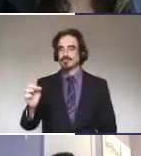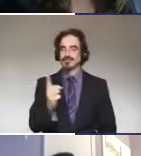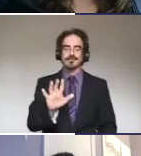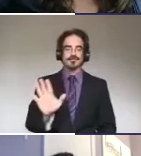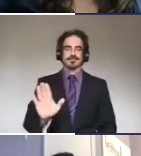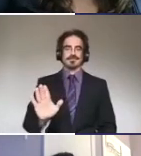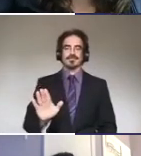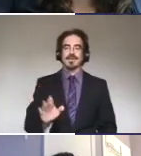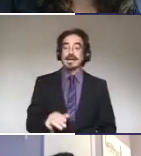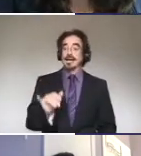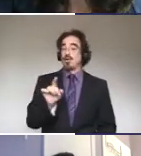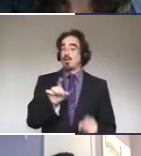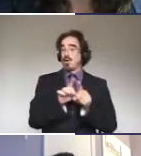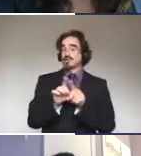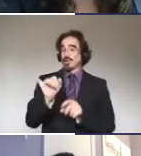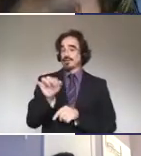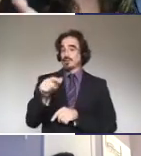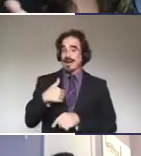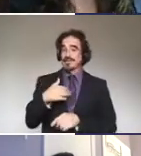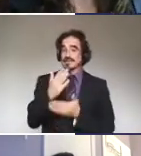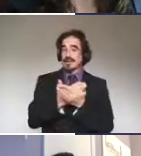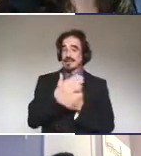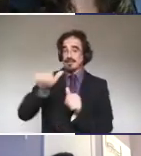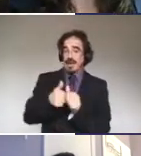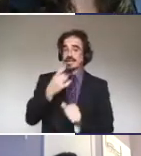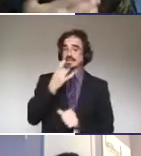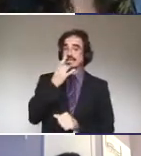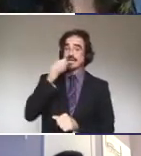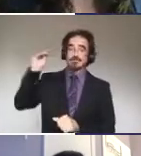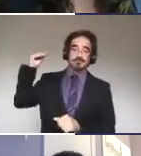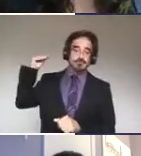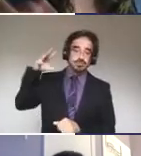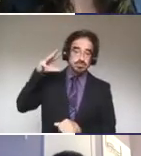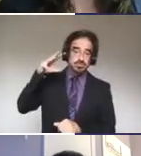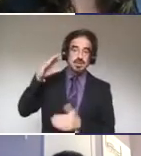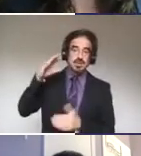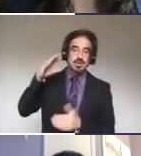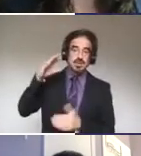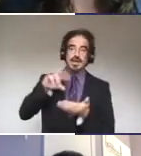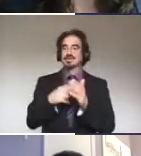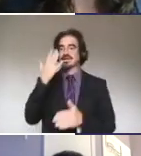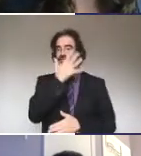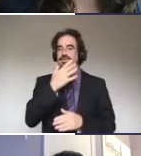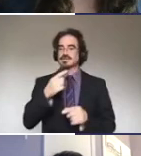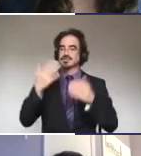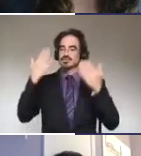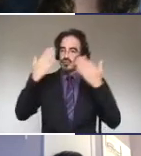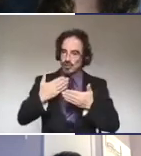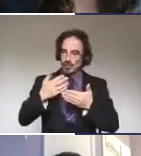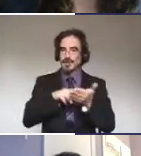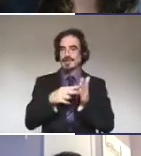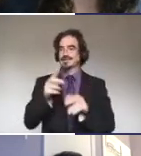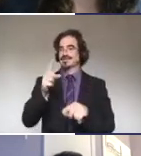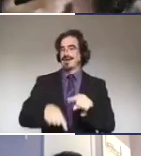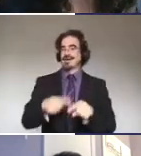maybe if you have sunlight behind you, then maybe put your face in a shadow so they, if they speech-read, so they can't speech-read you. Even if they